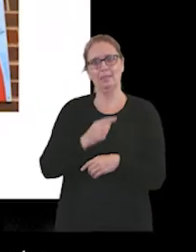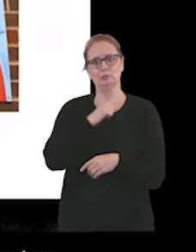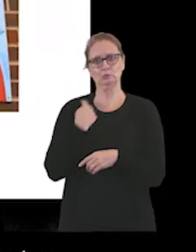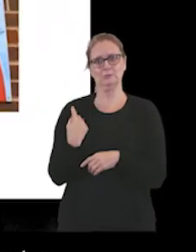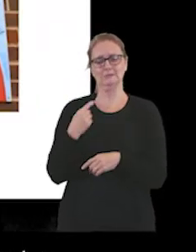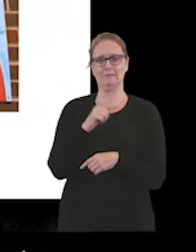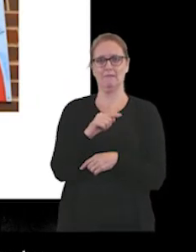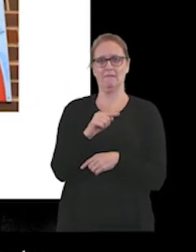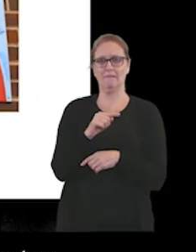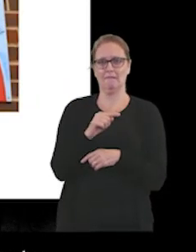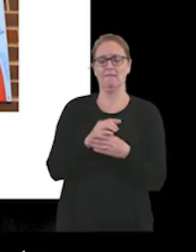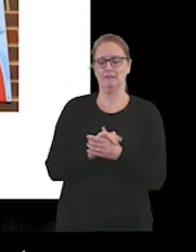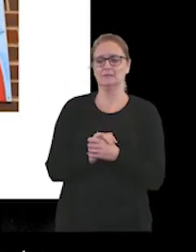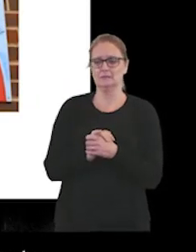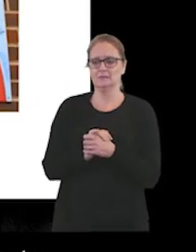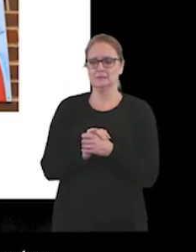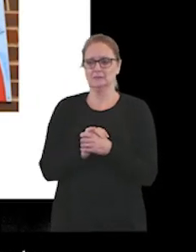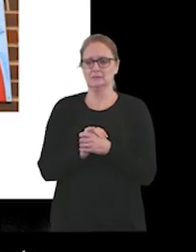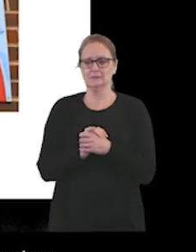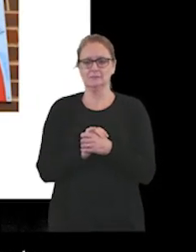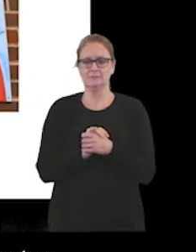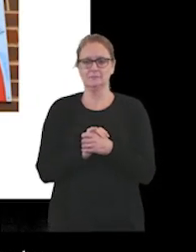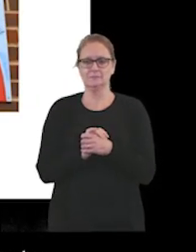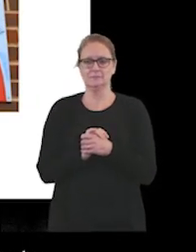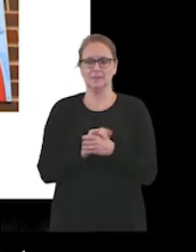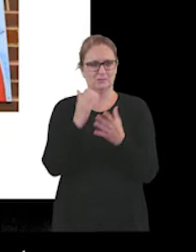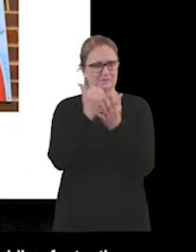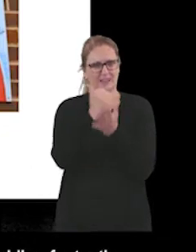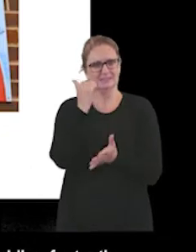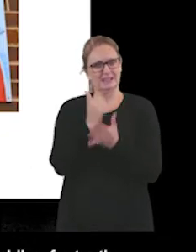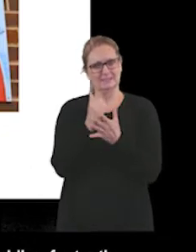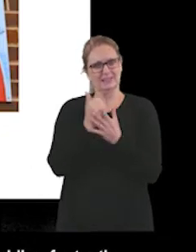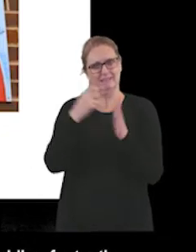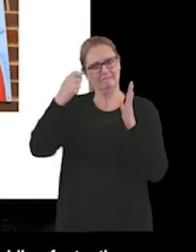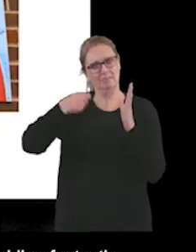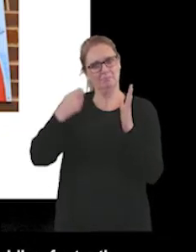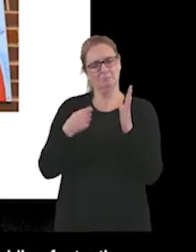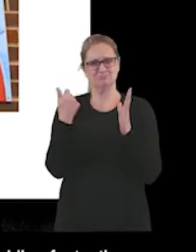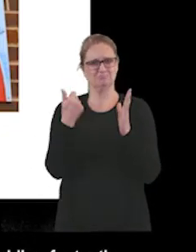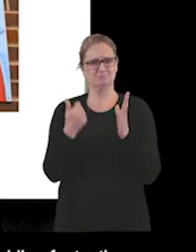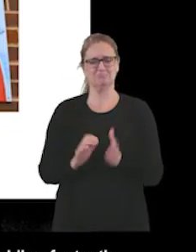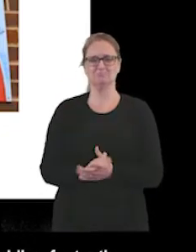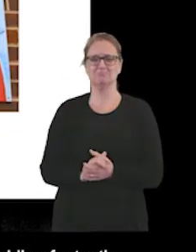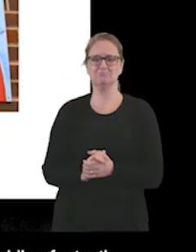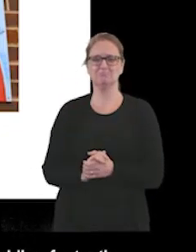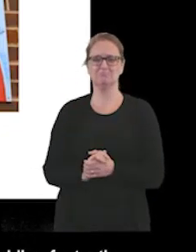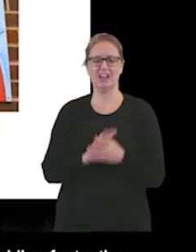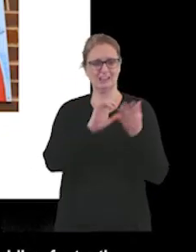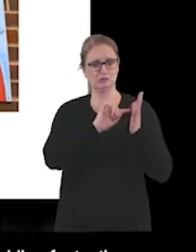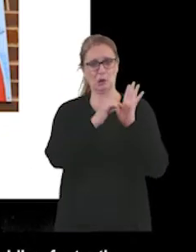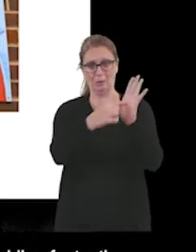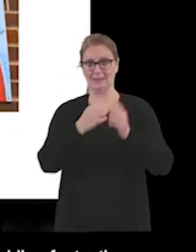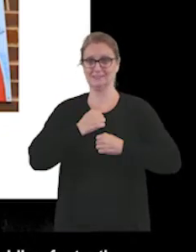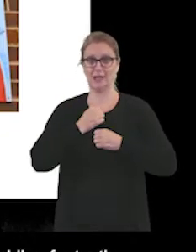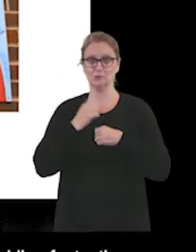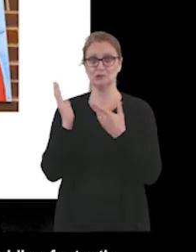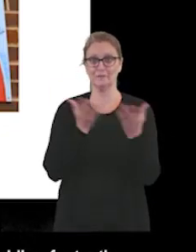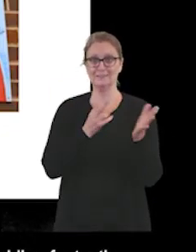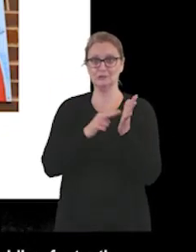poignant documentary that was brilliantly made. But showcased our services